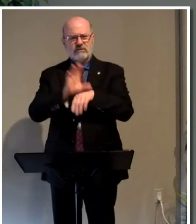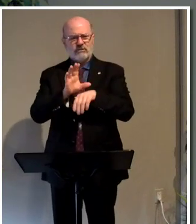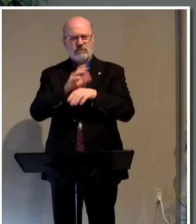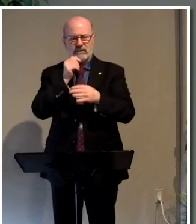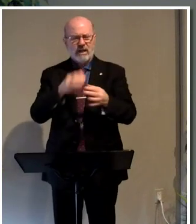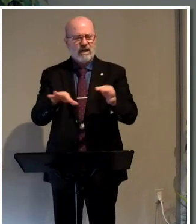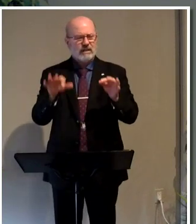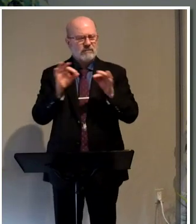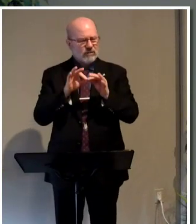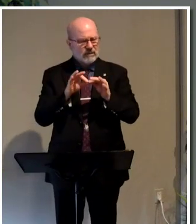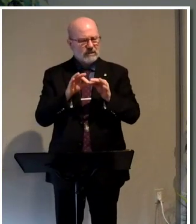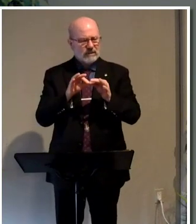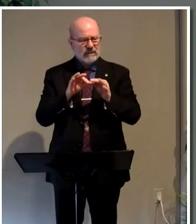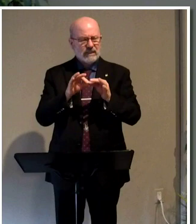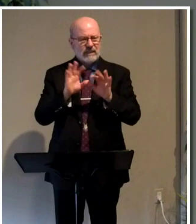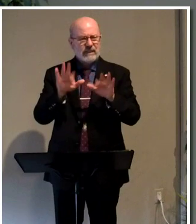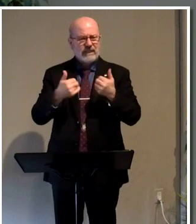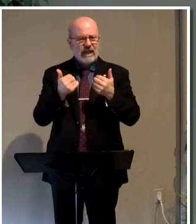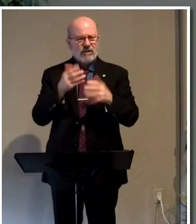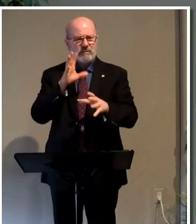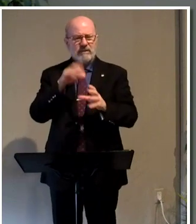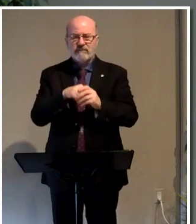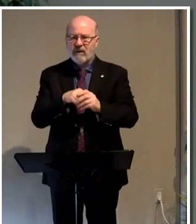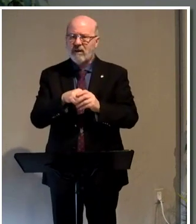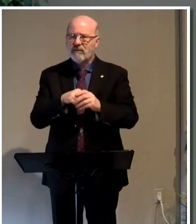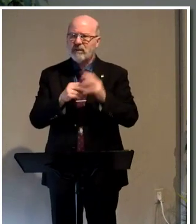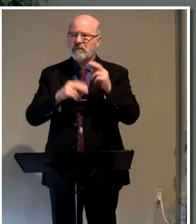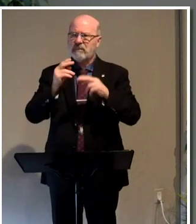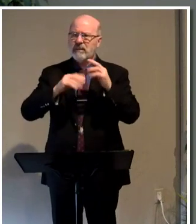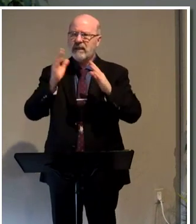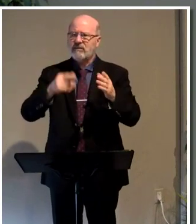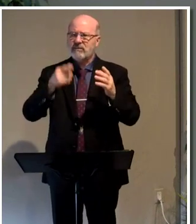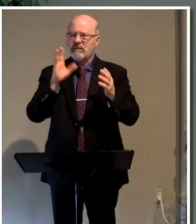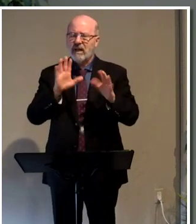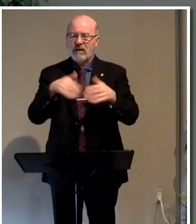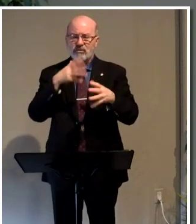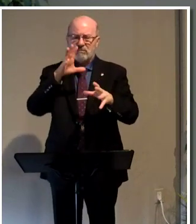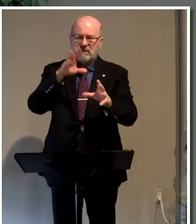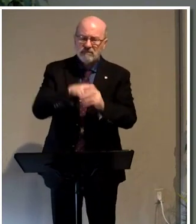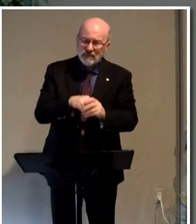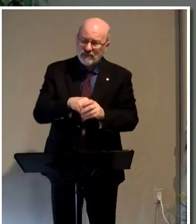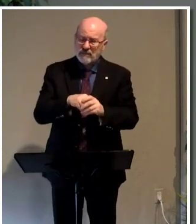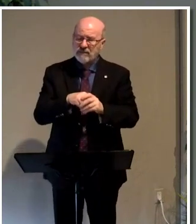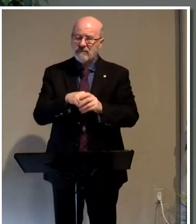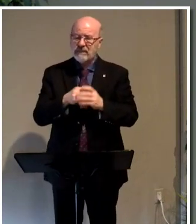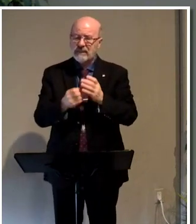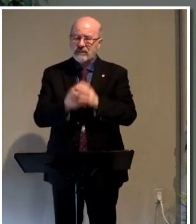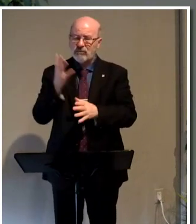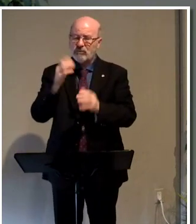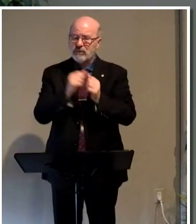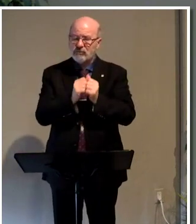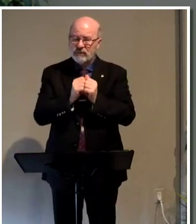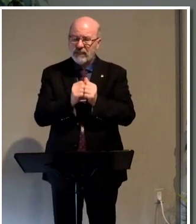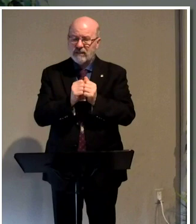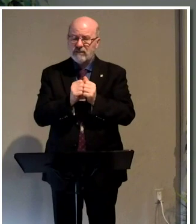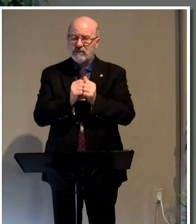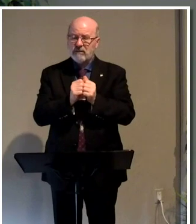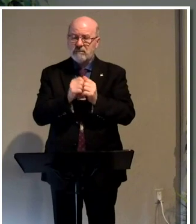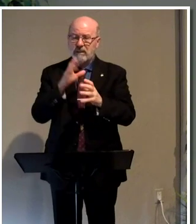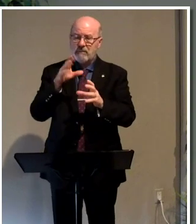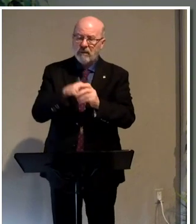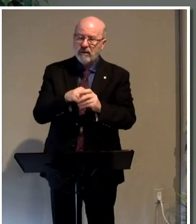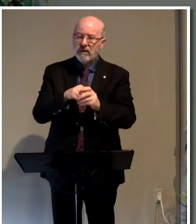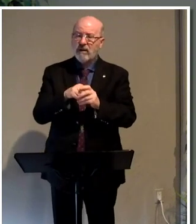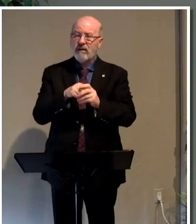not important. You know, then how are you participating in building the house of God? How are you participating in growing together and being a part of